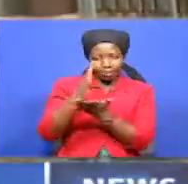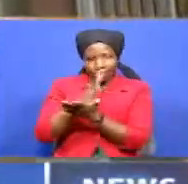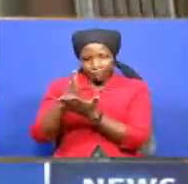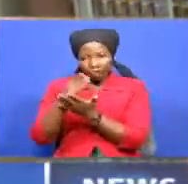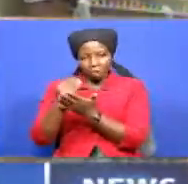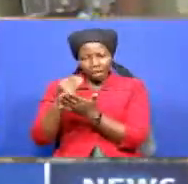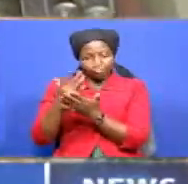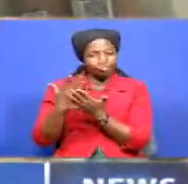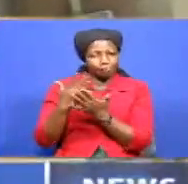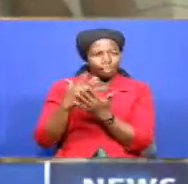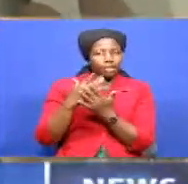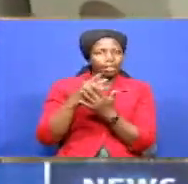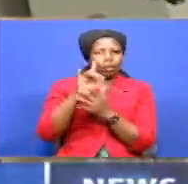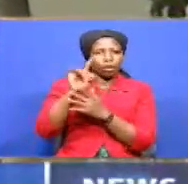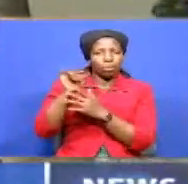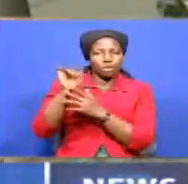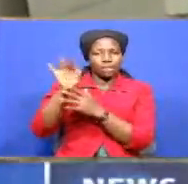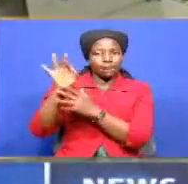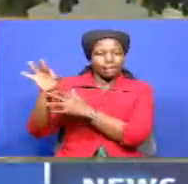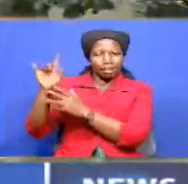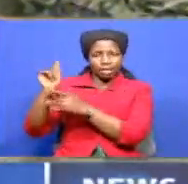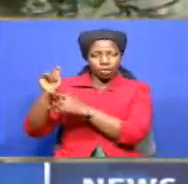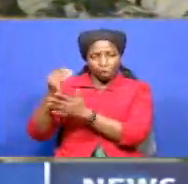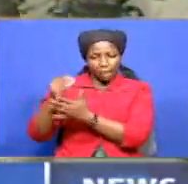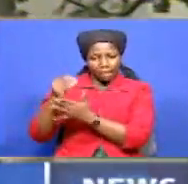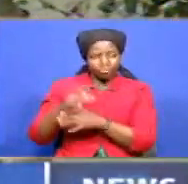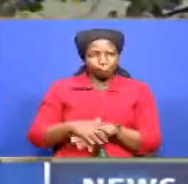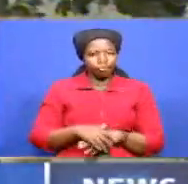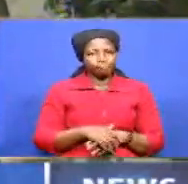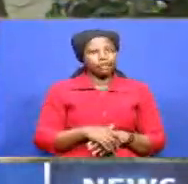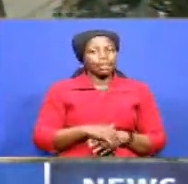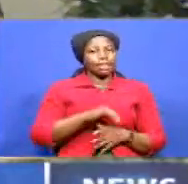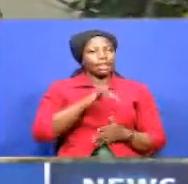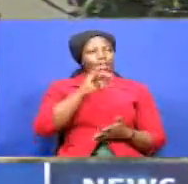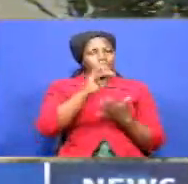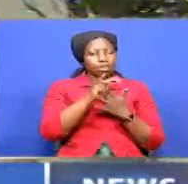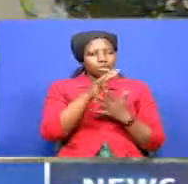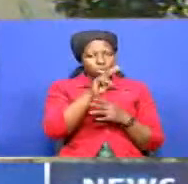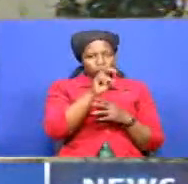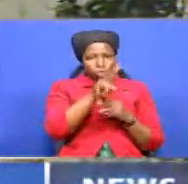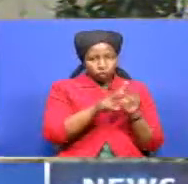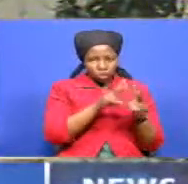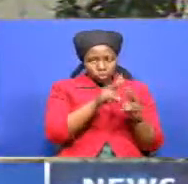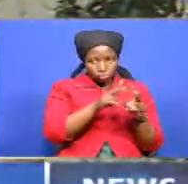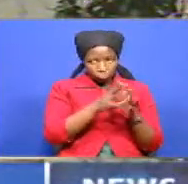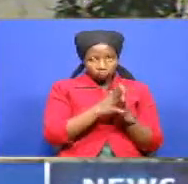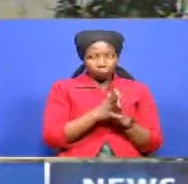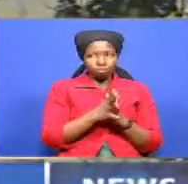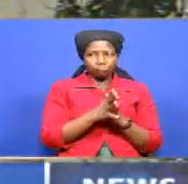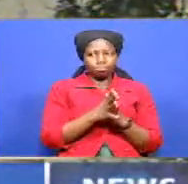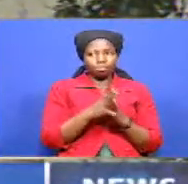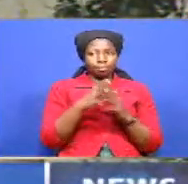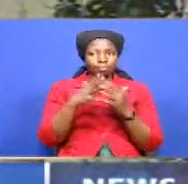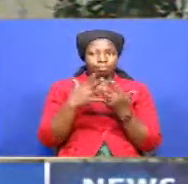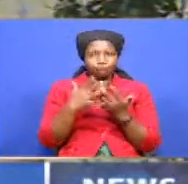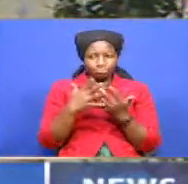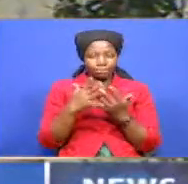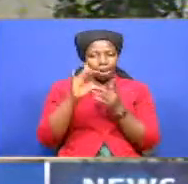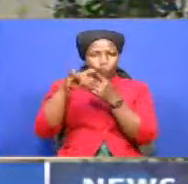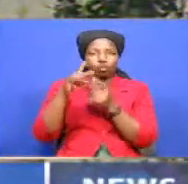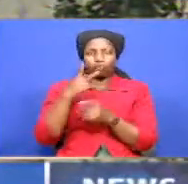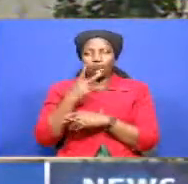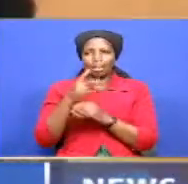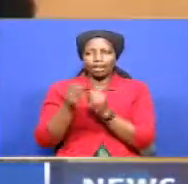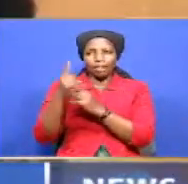1.33 trillion shillings falling short of the 2019-2020 financial year nine month target by 211 billion